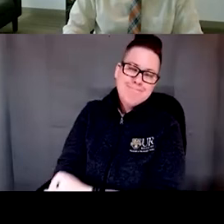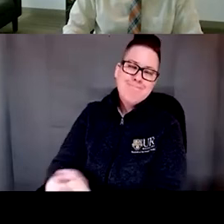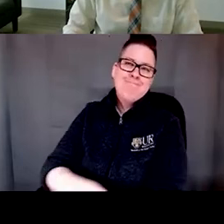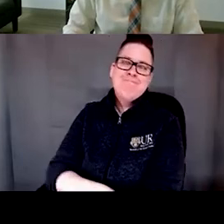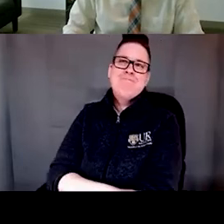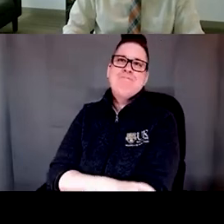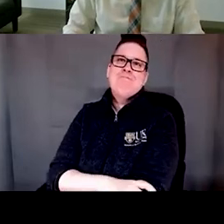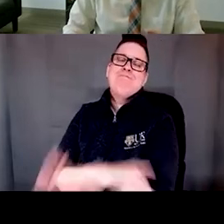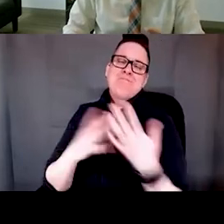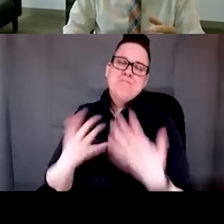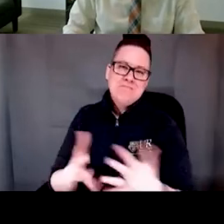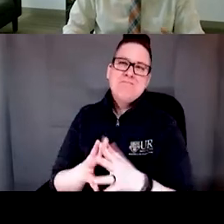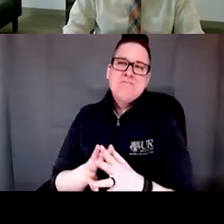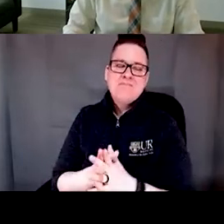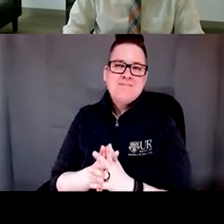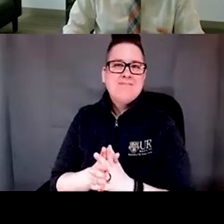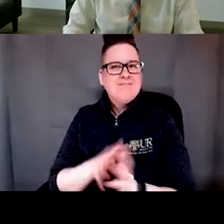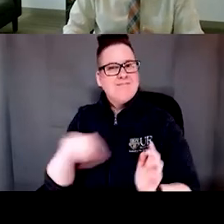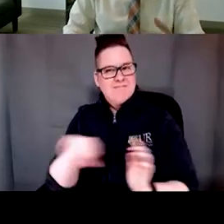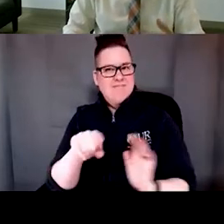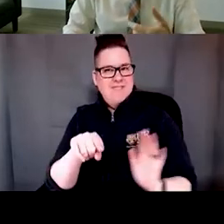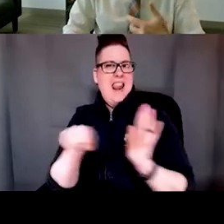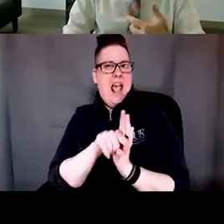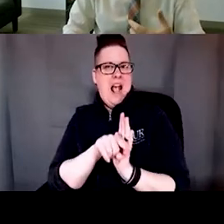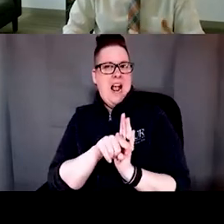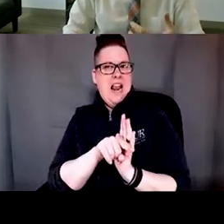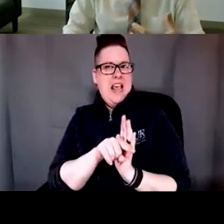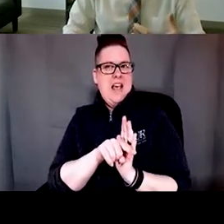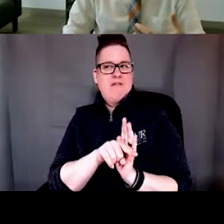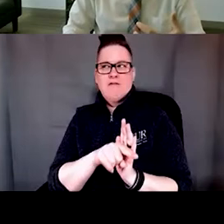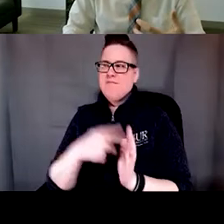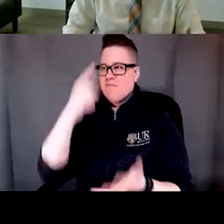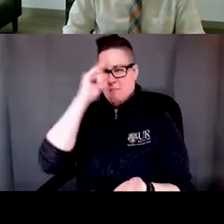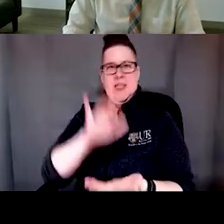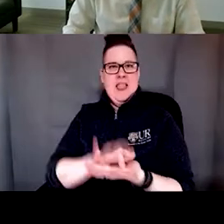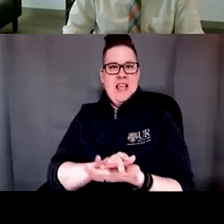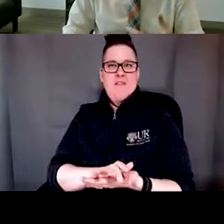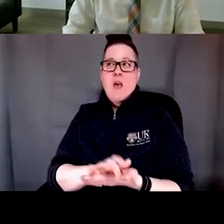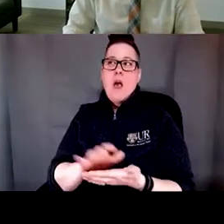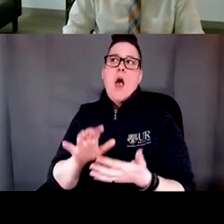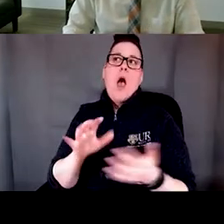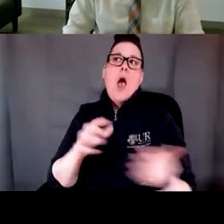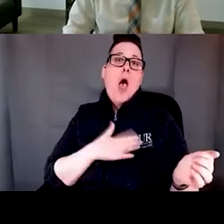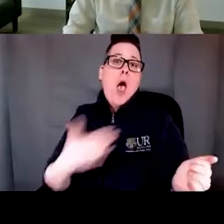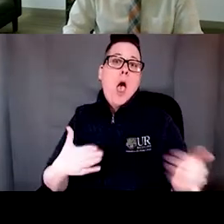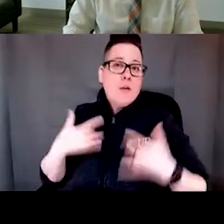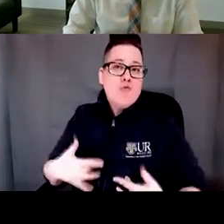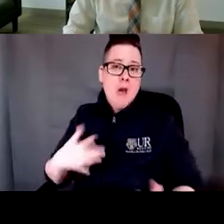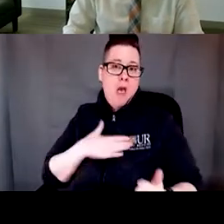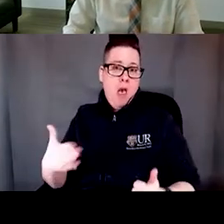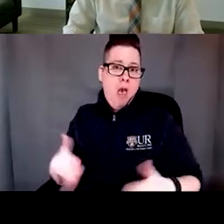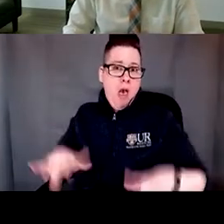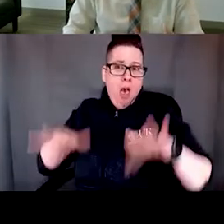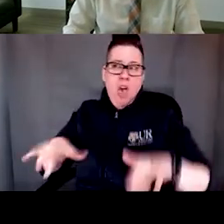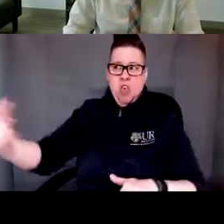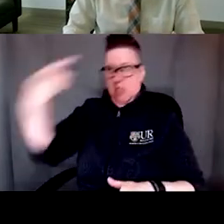And so there is this negative connotation with saying that they're actually depressed or that they're actually anxious. And